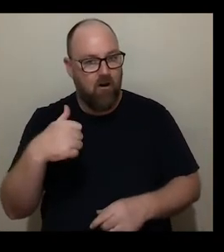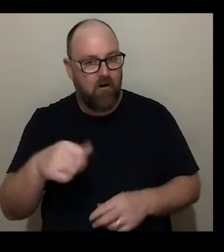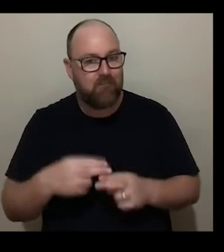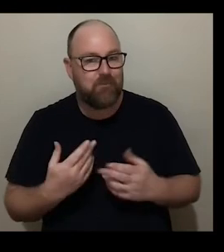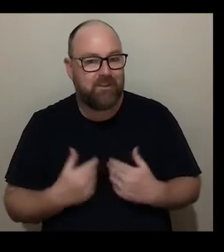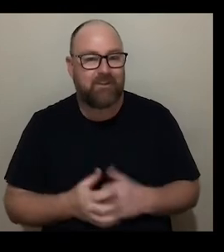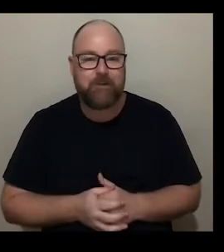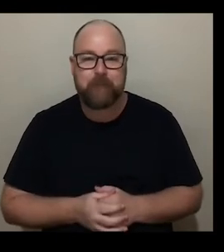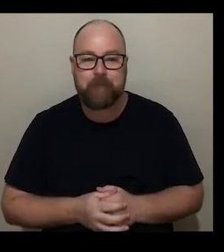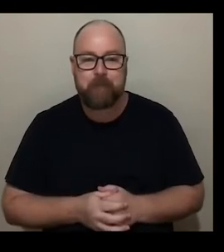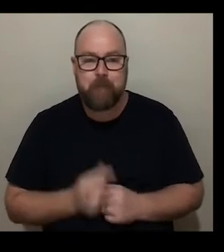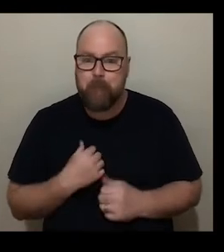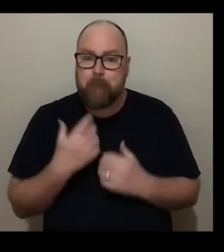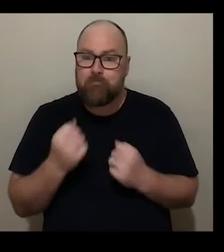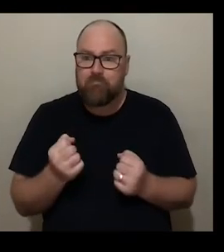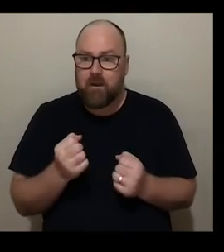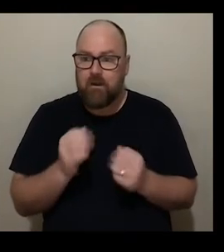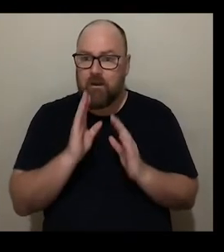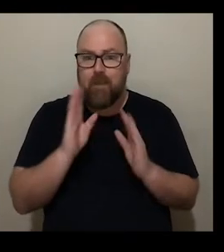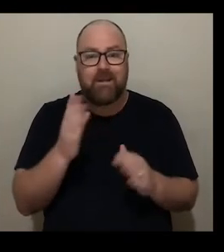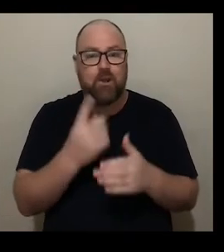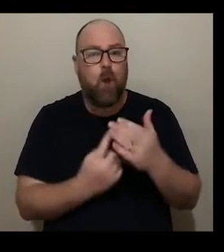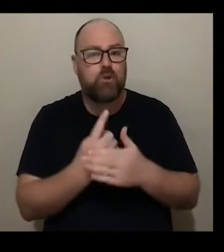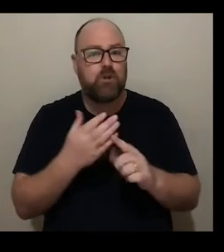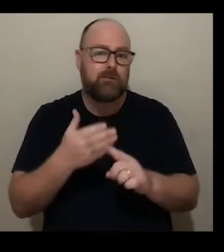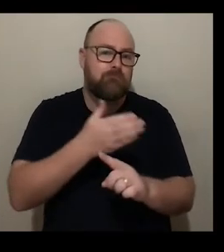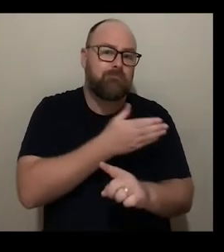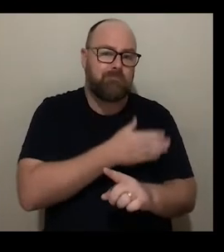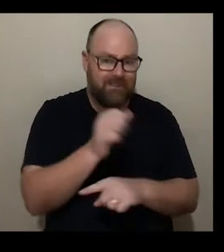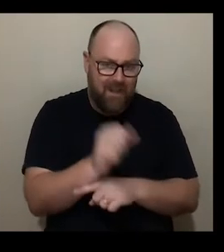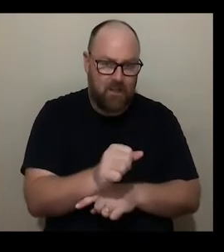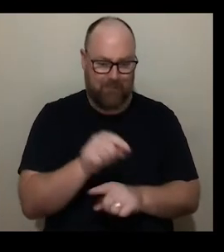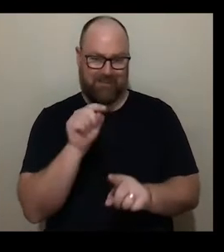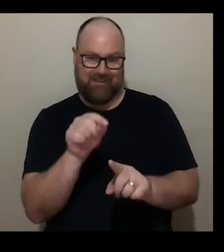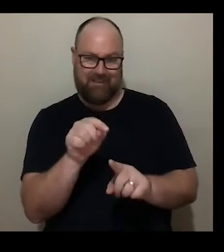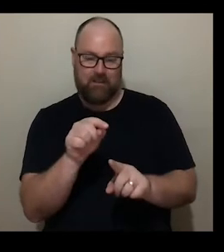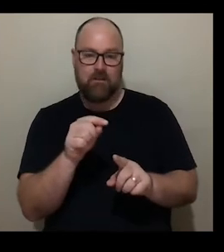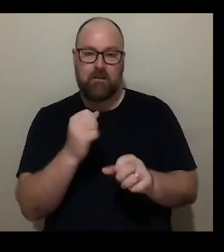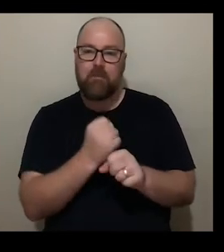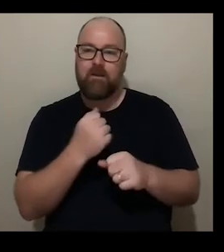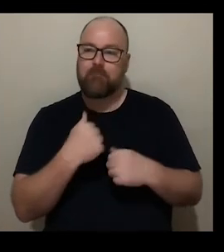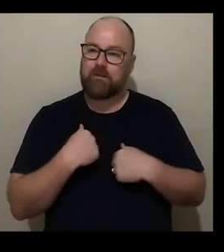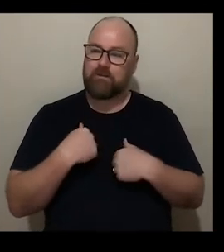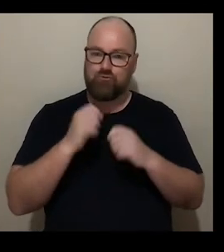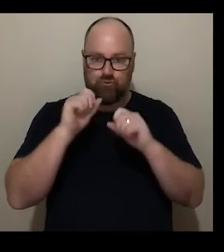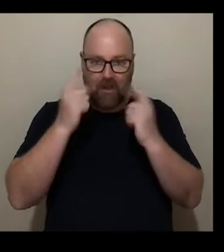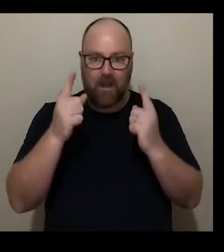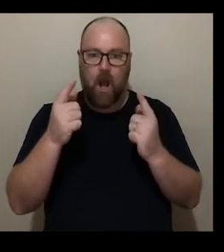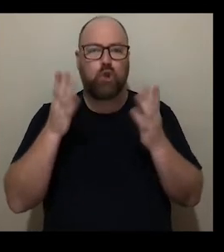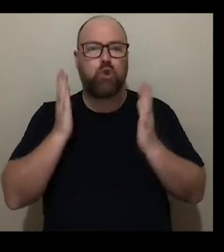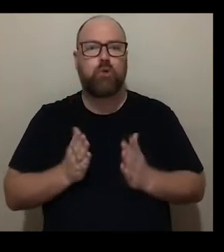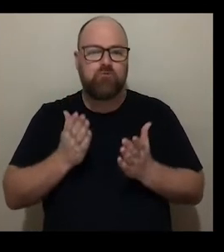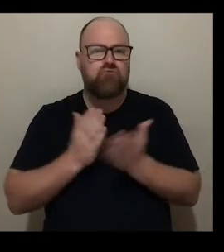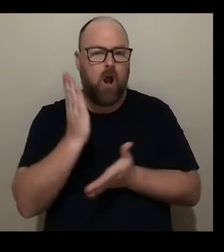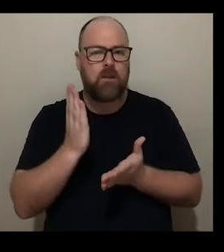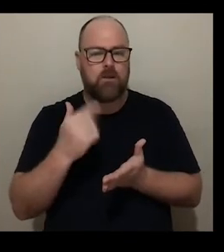I'd had some incredible opportunities before that but I suppose it made me realize that human rights was something that I really wanted